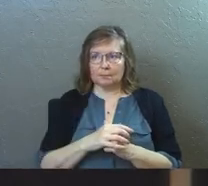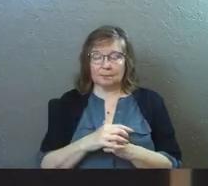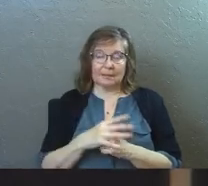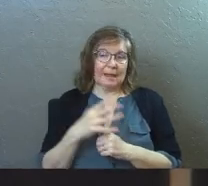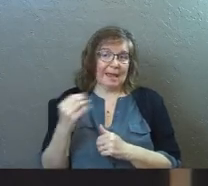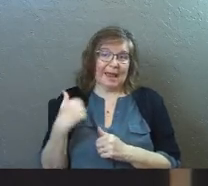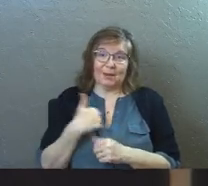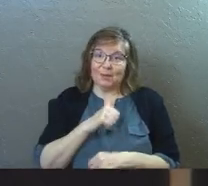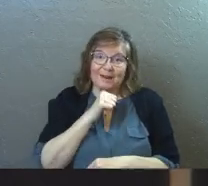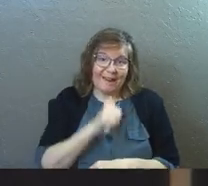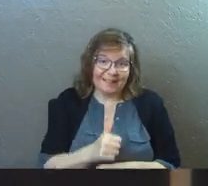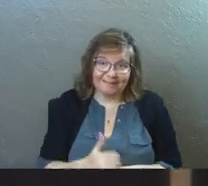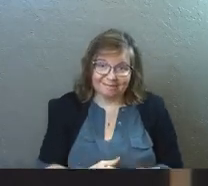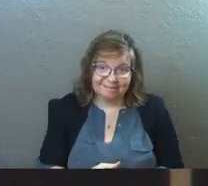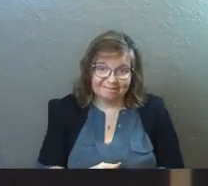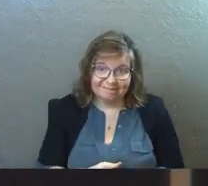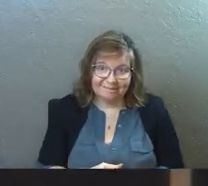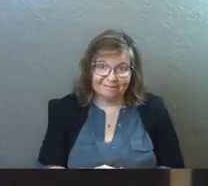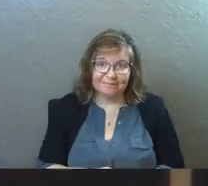And we're not.